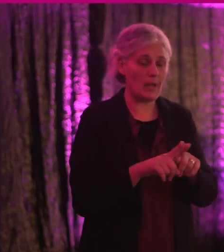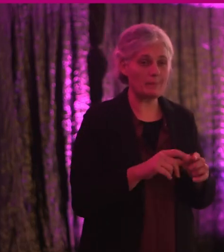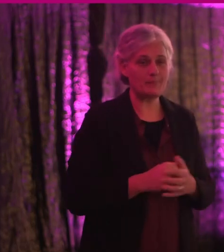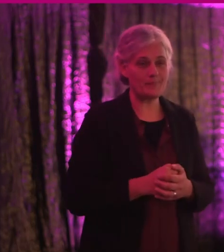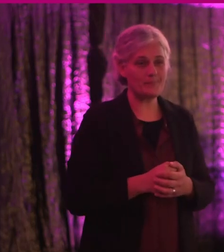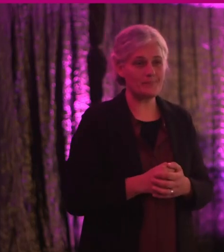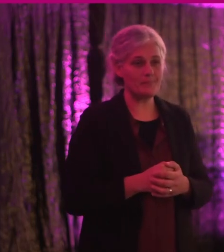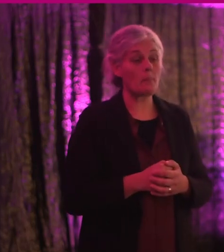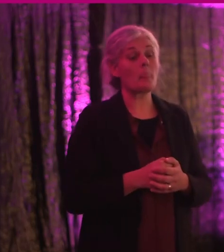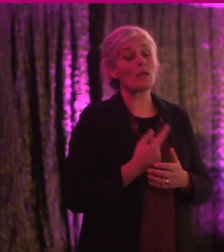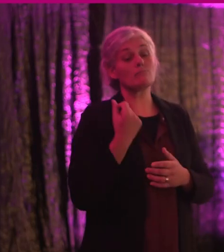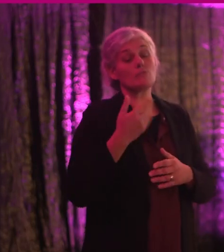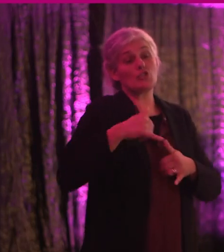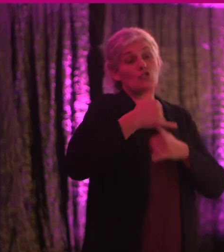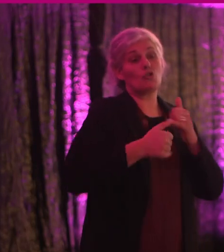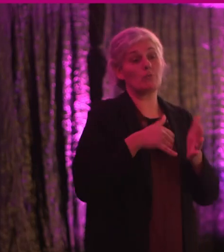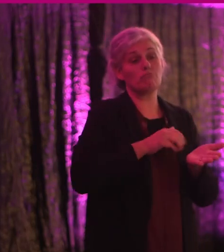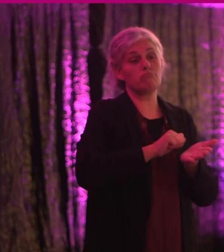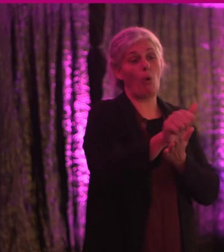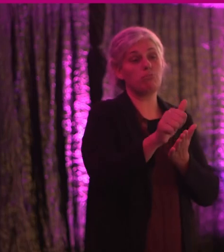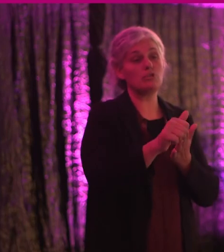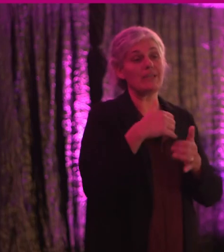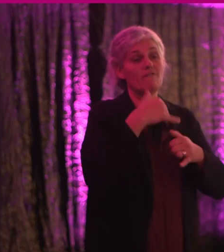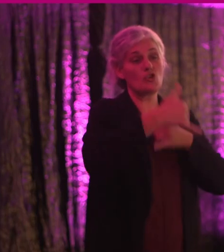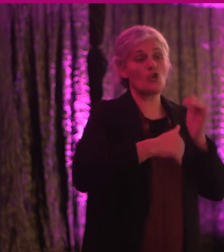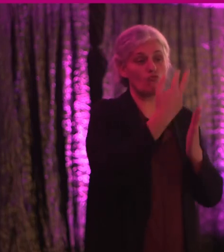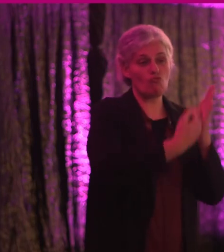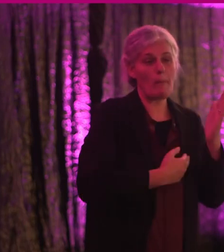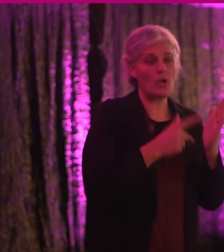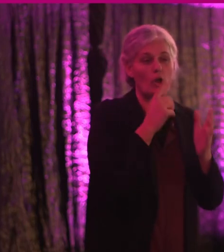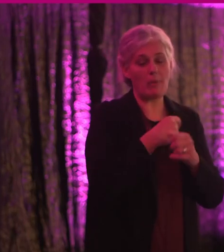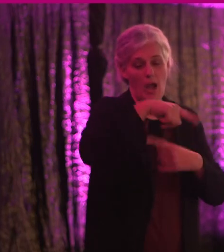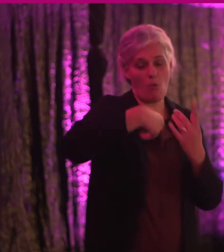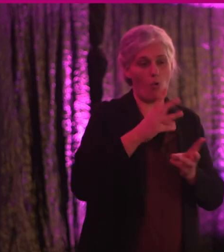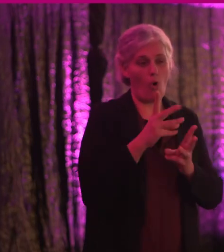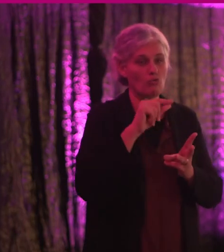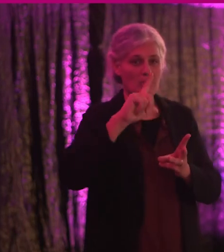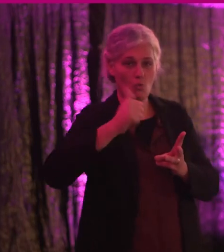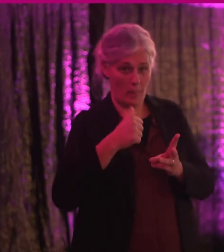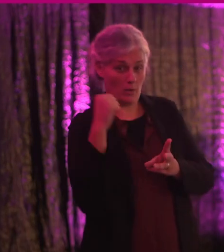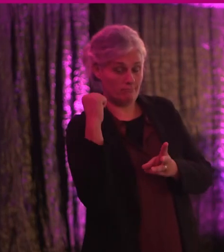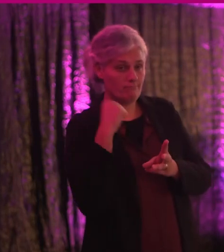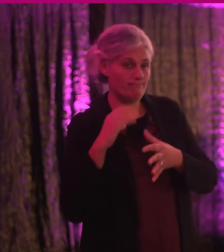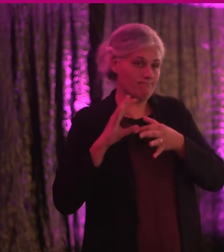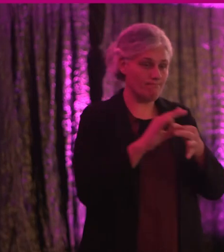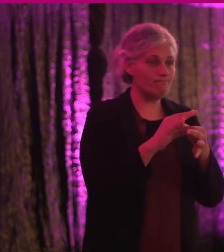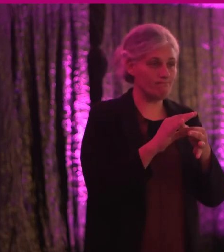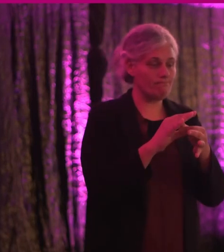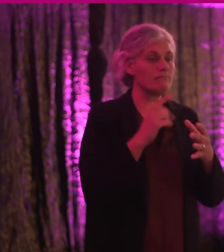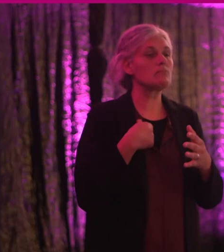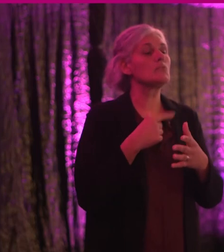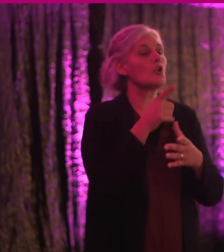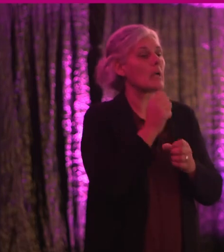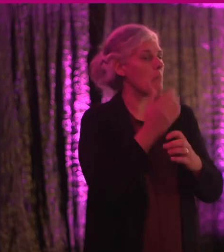Later this year, will publish our annual report, which will highlight our work in 2021, and many of these relate to accessibility